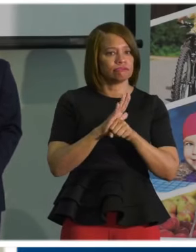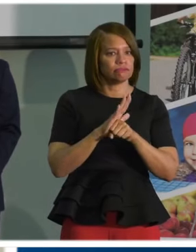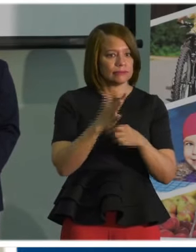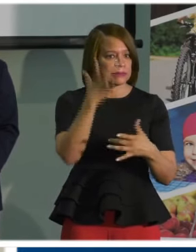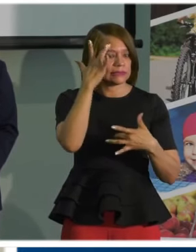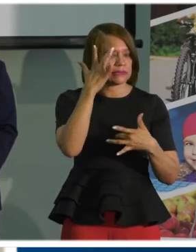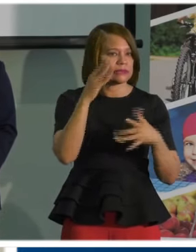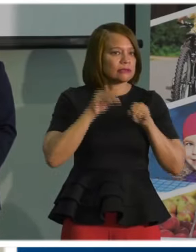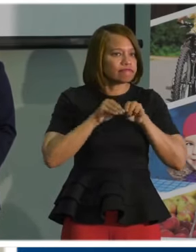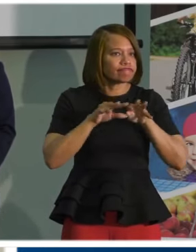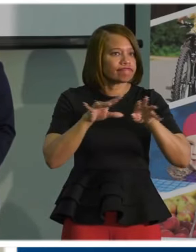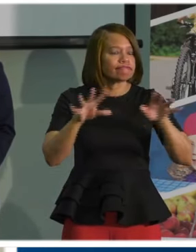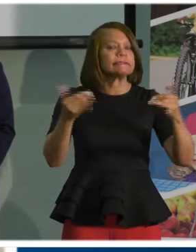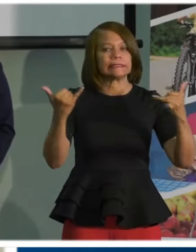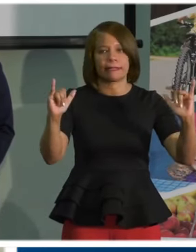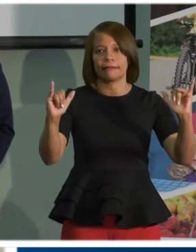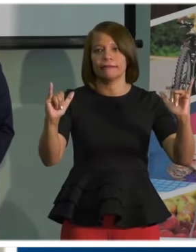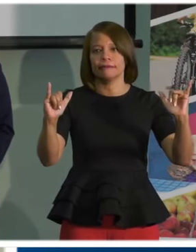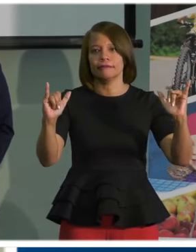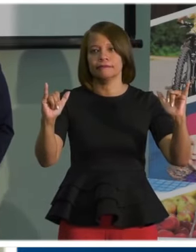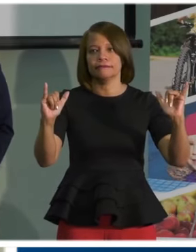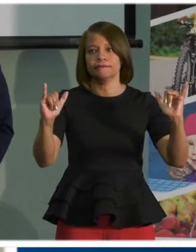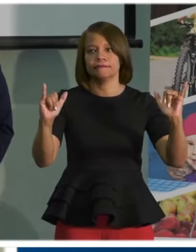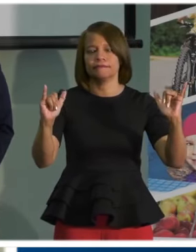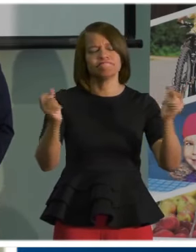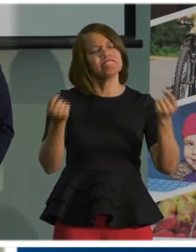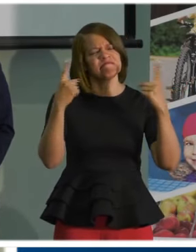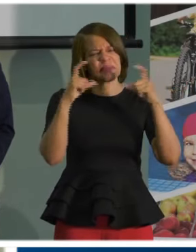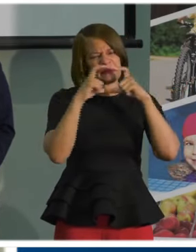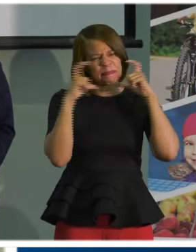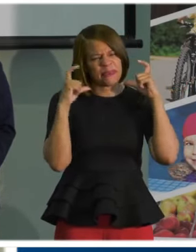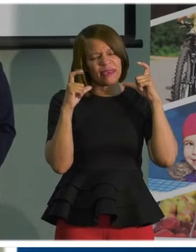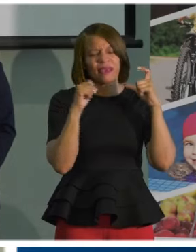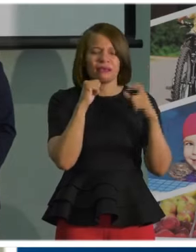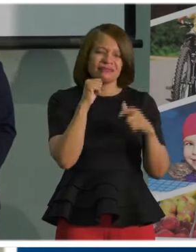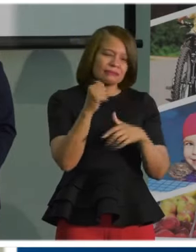I know masks are uncomfortable.